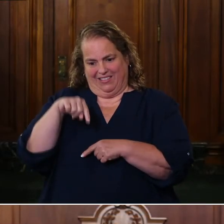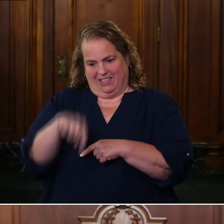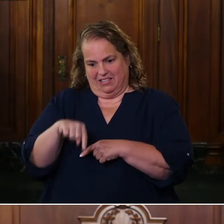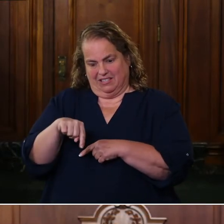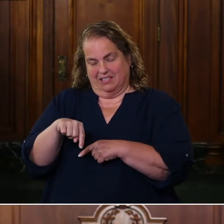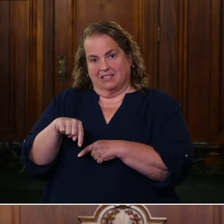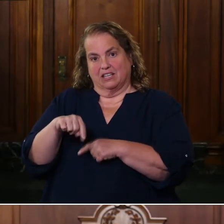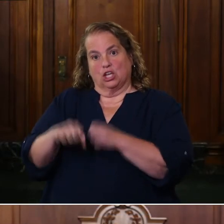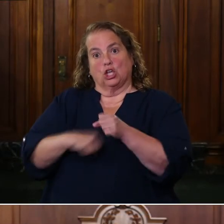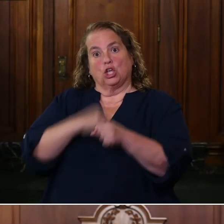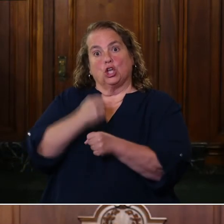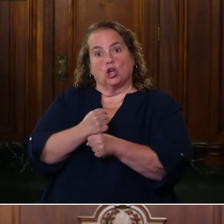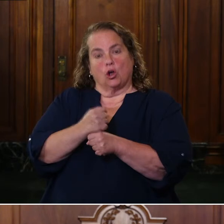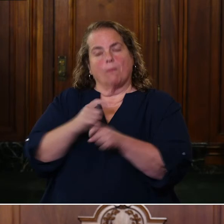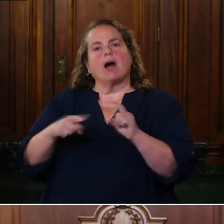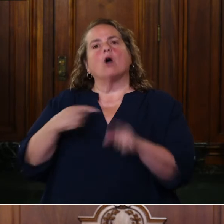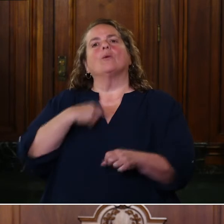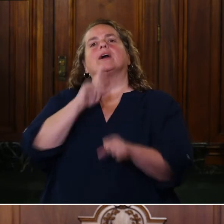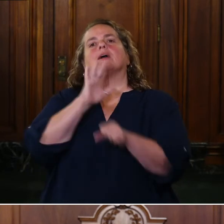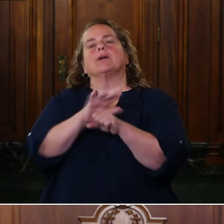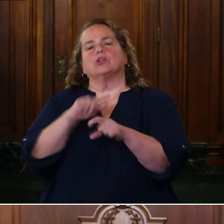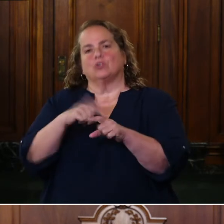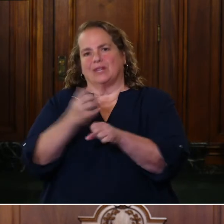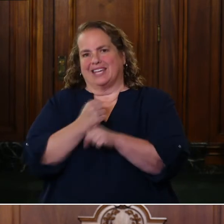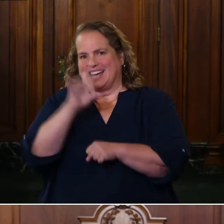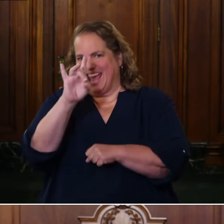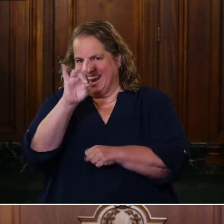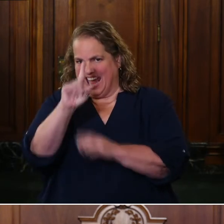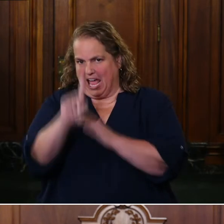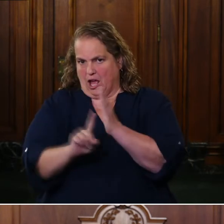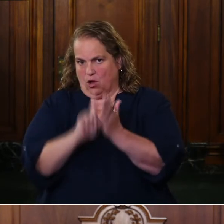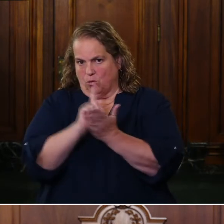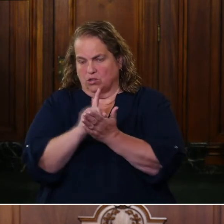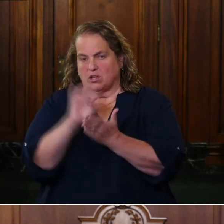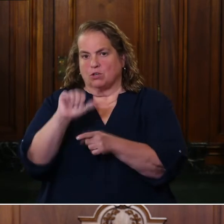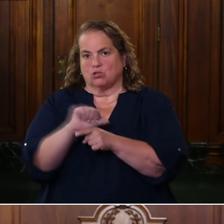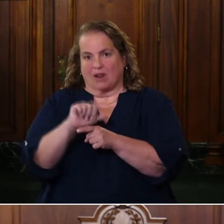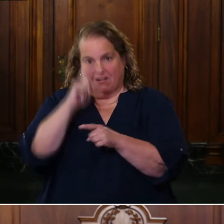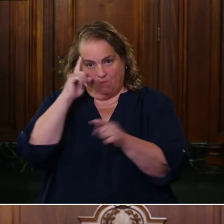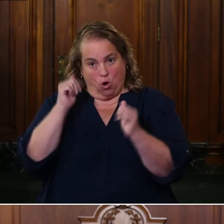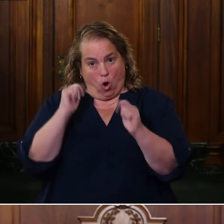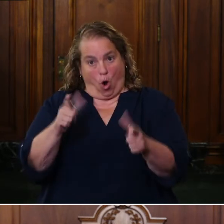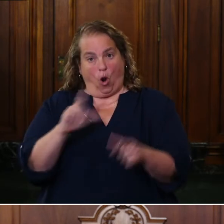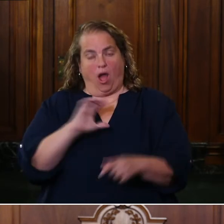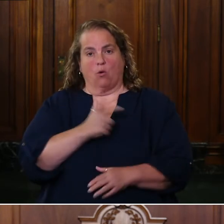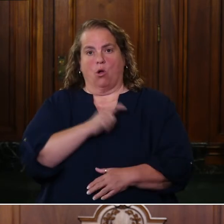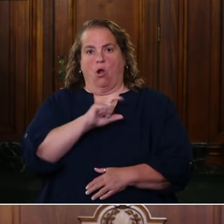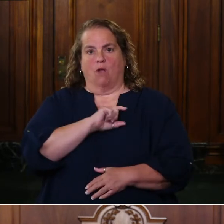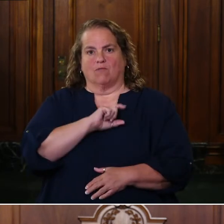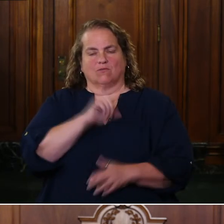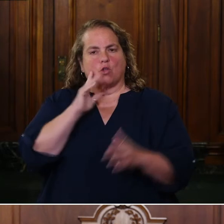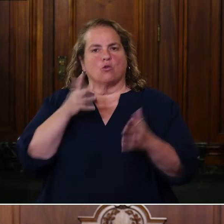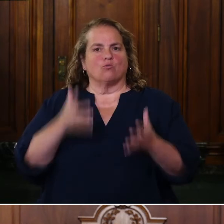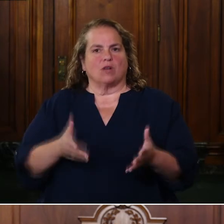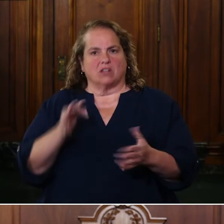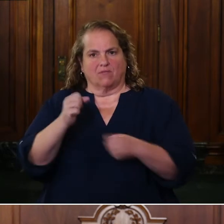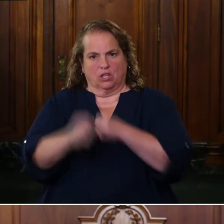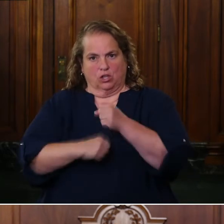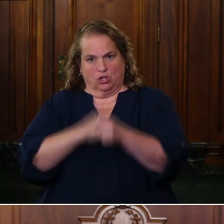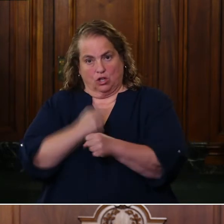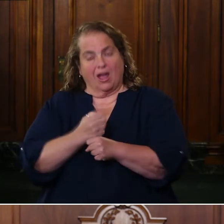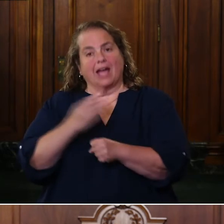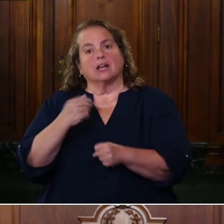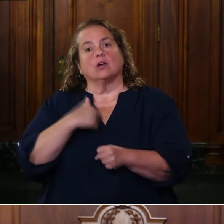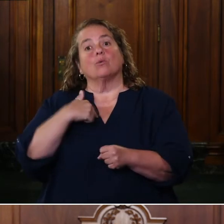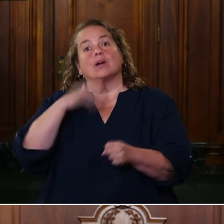get at least eight hours of training for all of our office in the remainder of the calendar year. And we are going to focus on